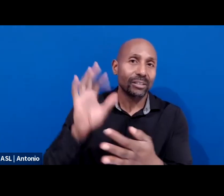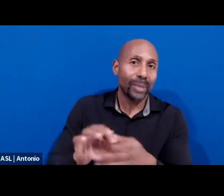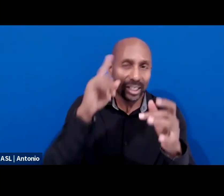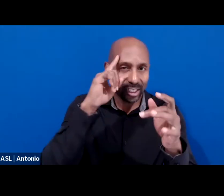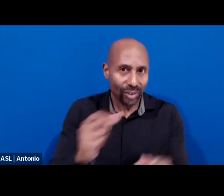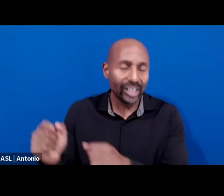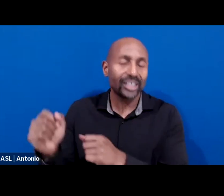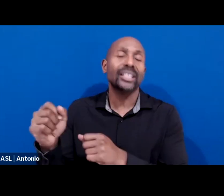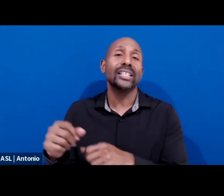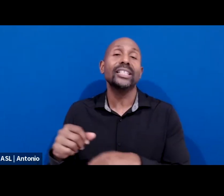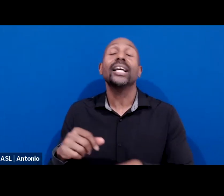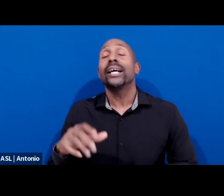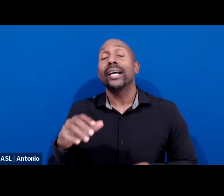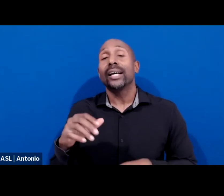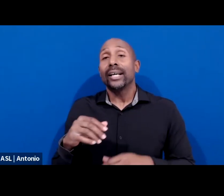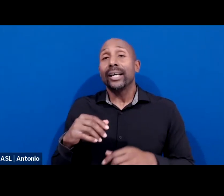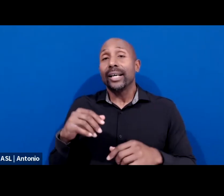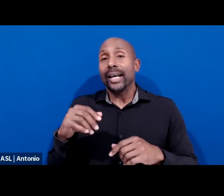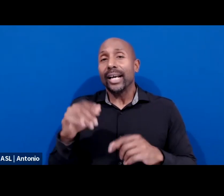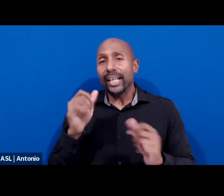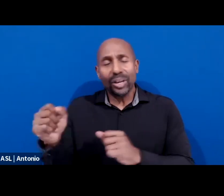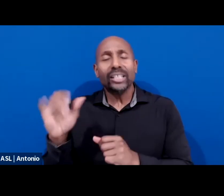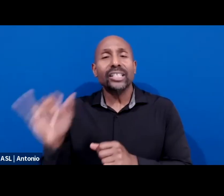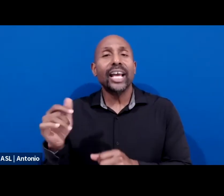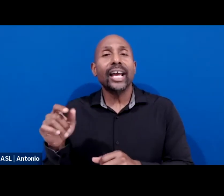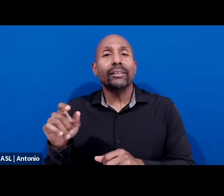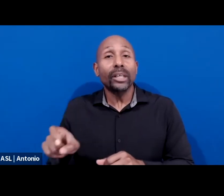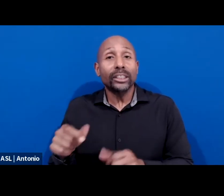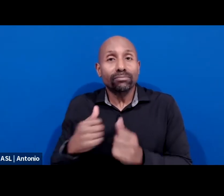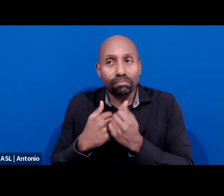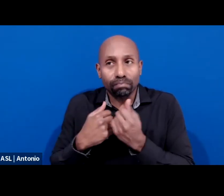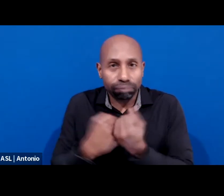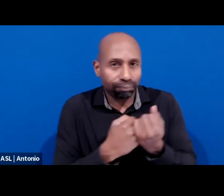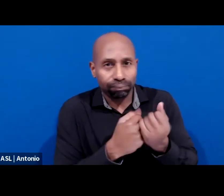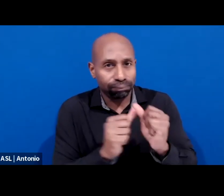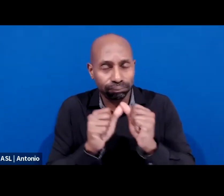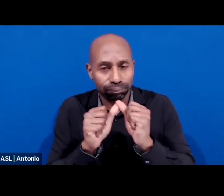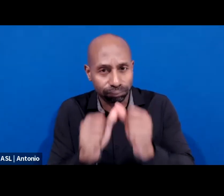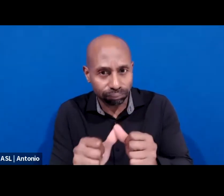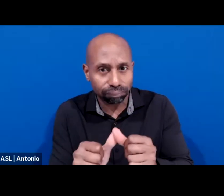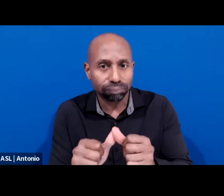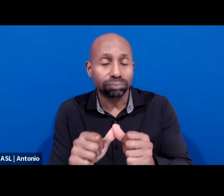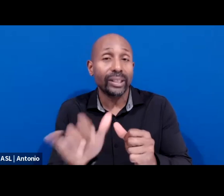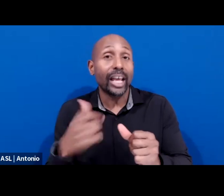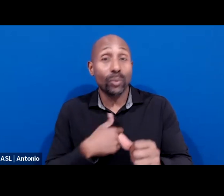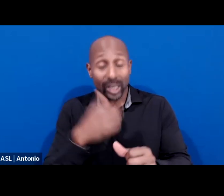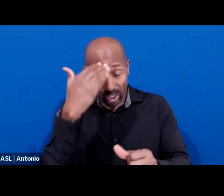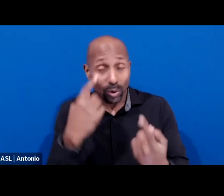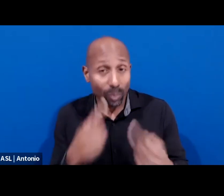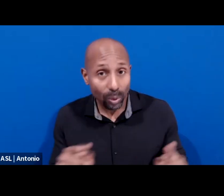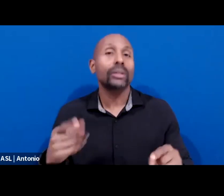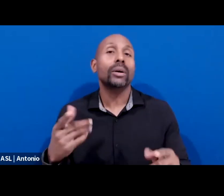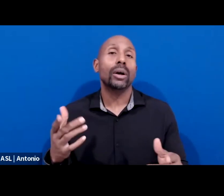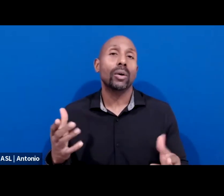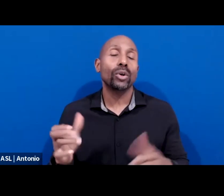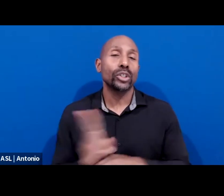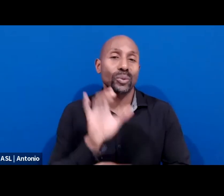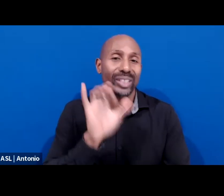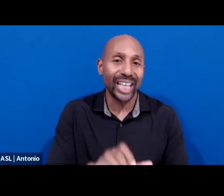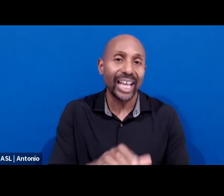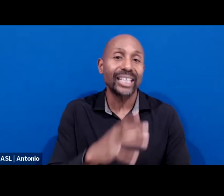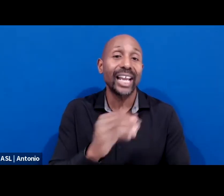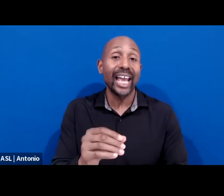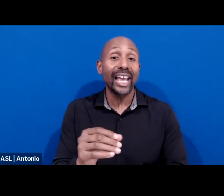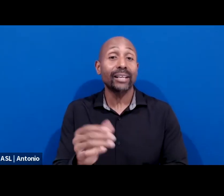engagement strategies that actually work, that are meaningful, so more parents can build very robust partnerships with your school communities.